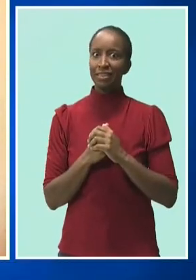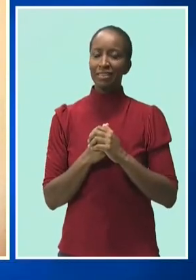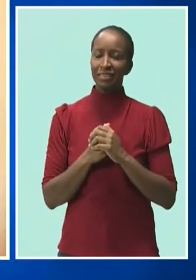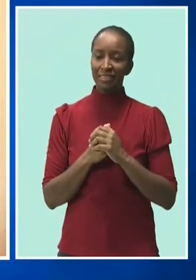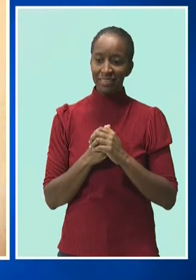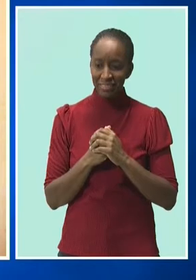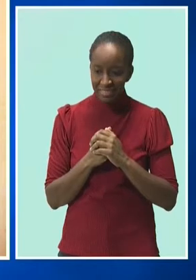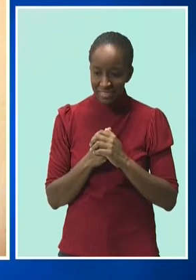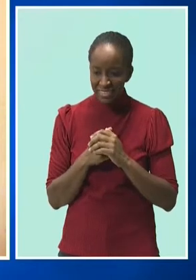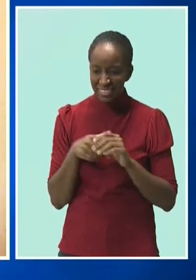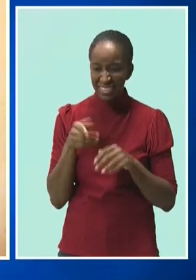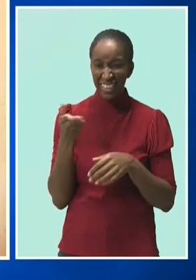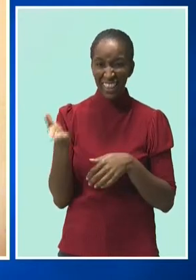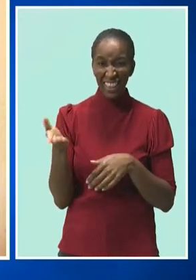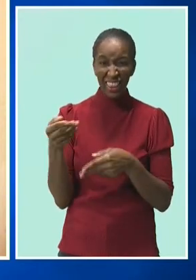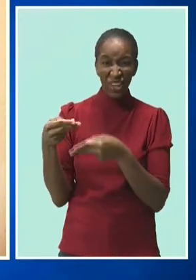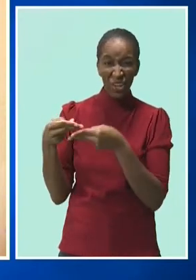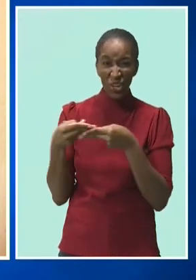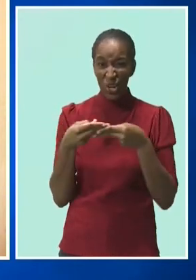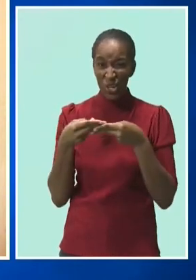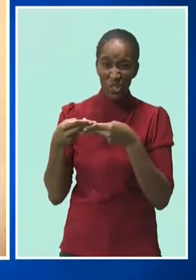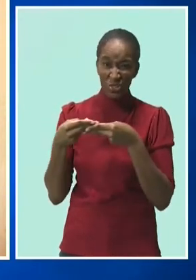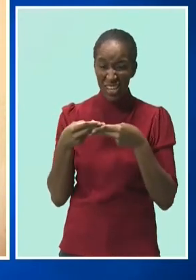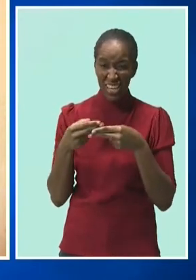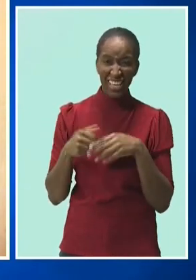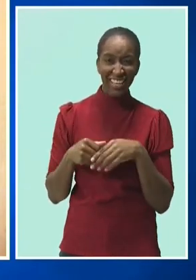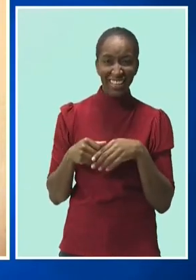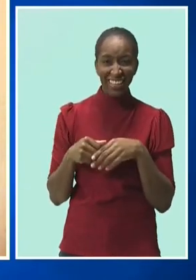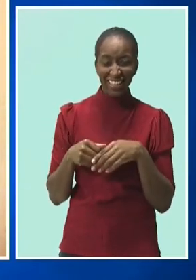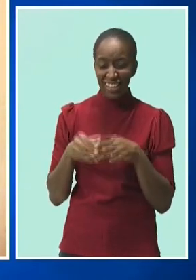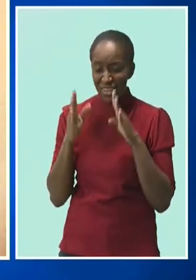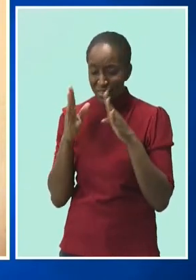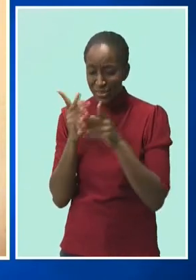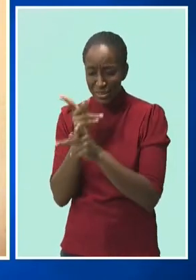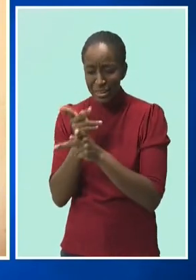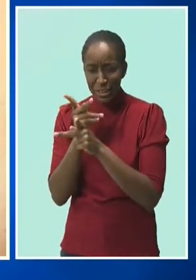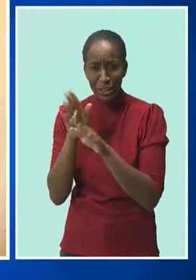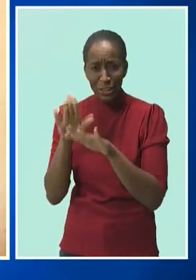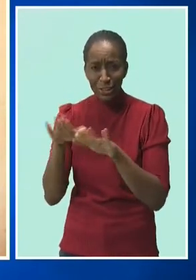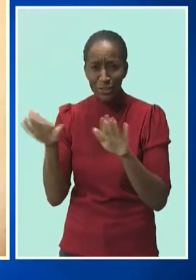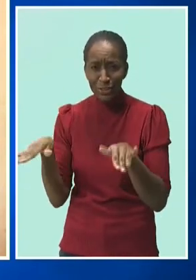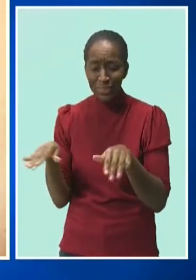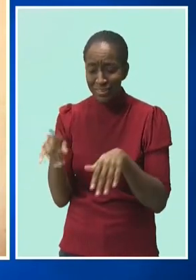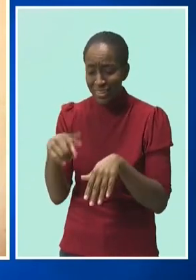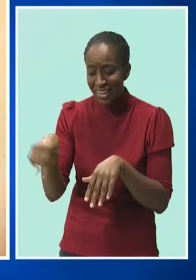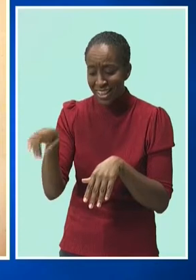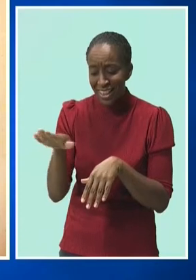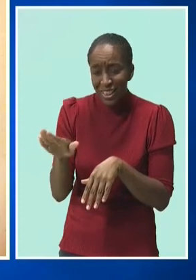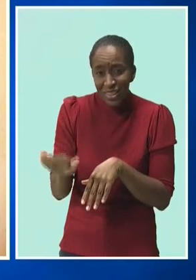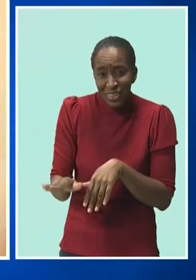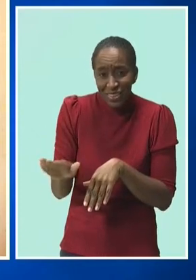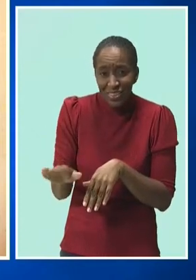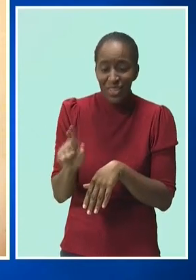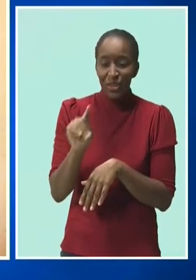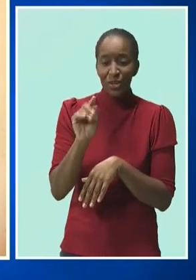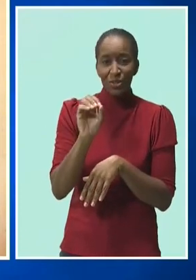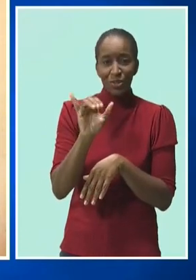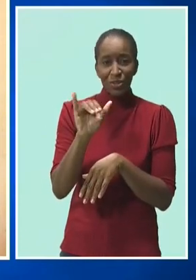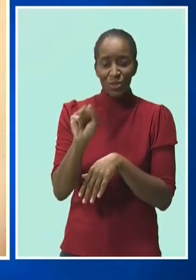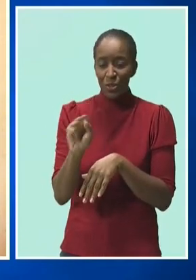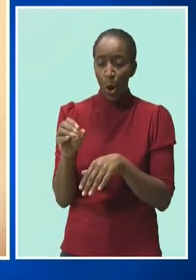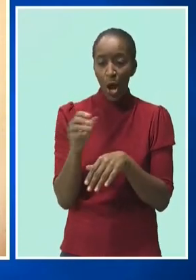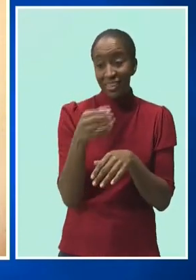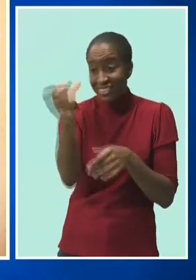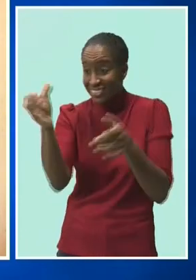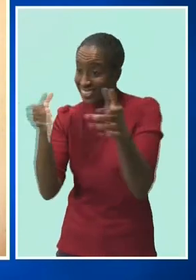in daycare centers than you would imagine. As you can imagine, getting little children not to share toys, getting them to stay